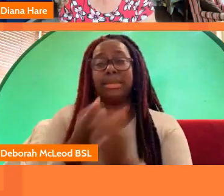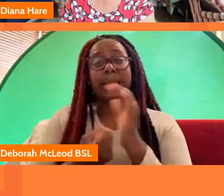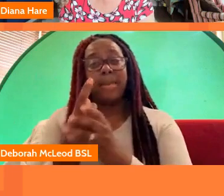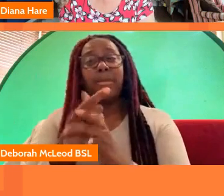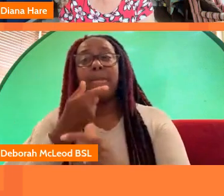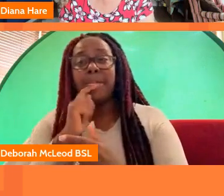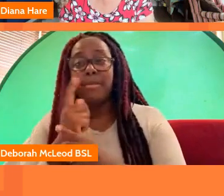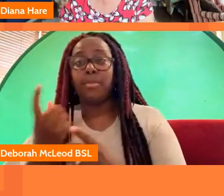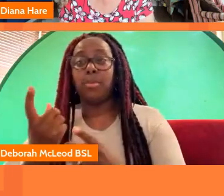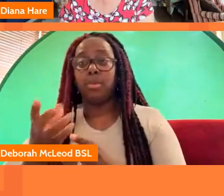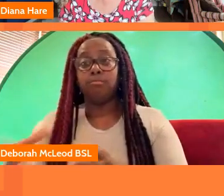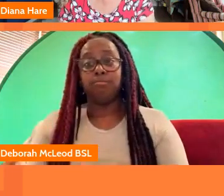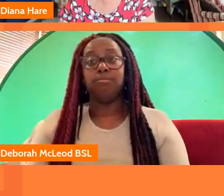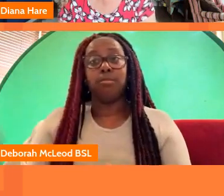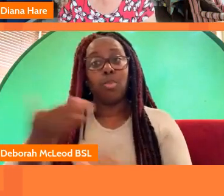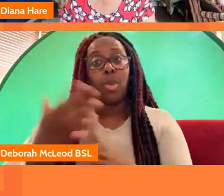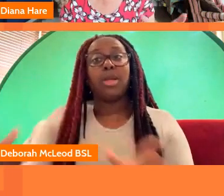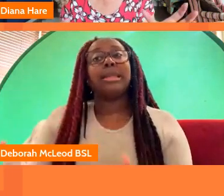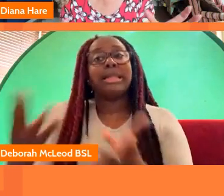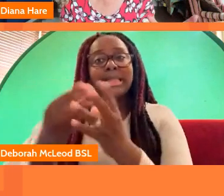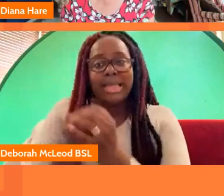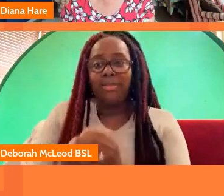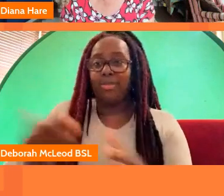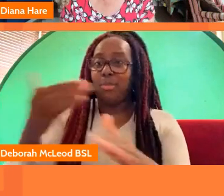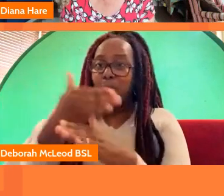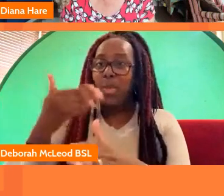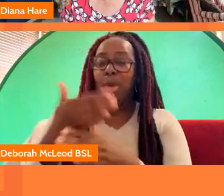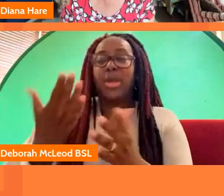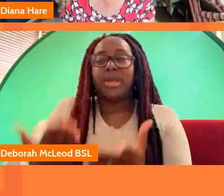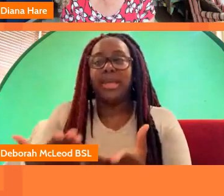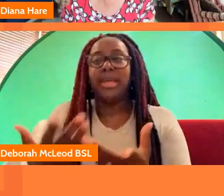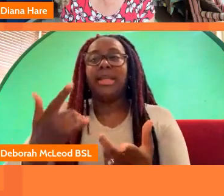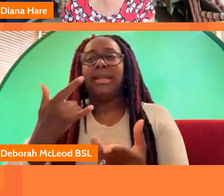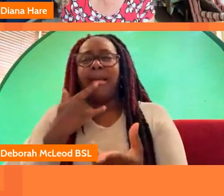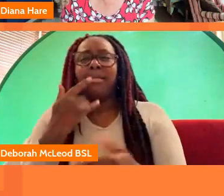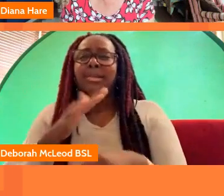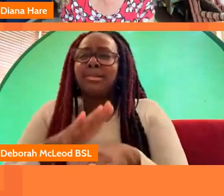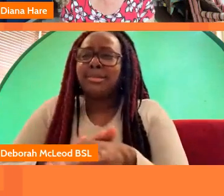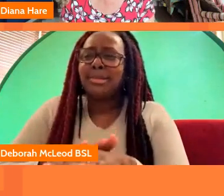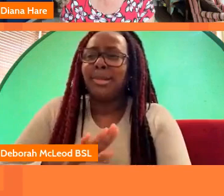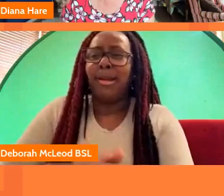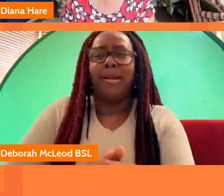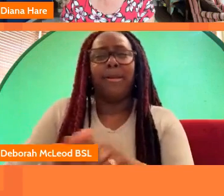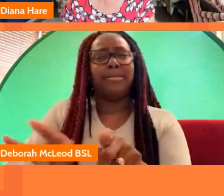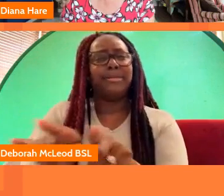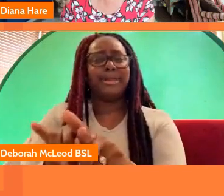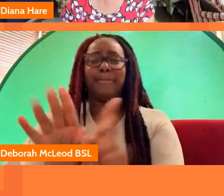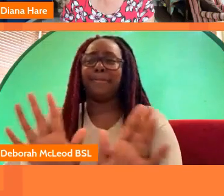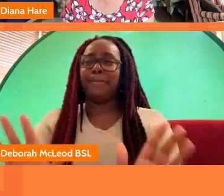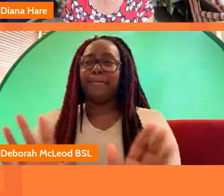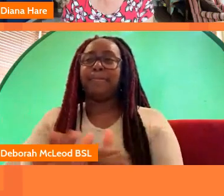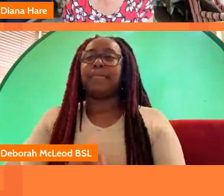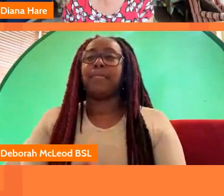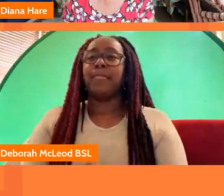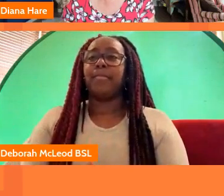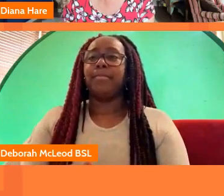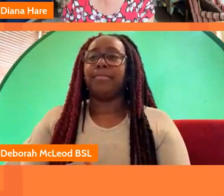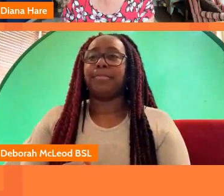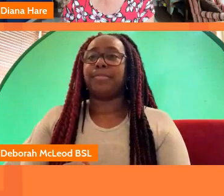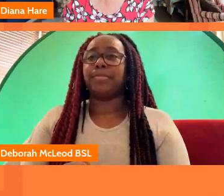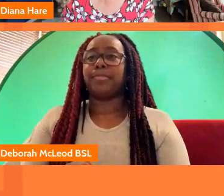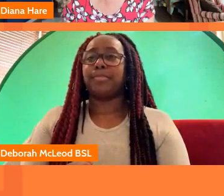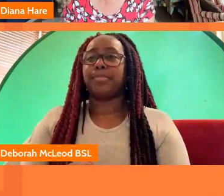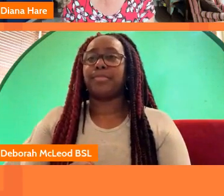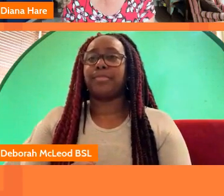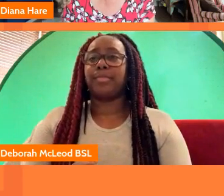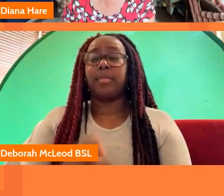both in terms of of the actual working but in terms of the moment as well so as i think i've already said you